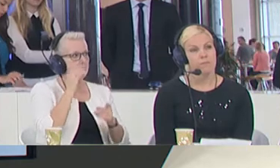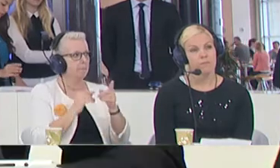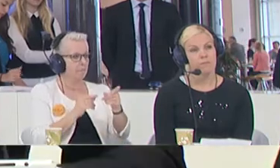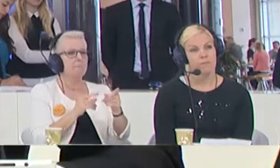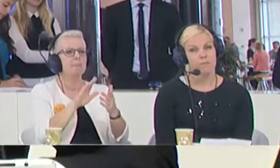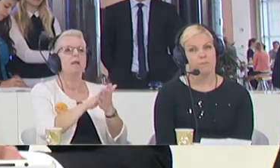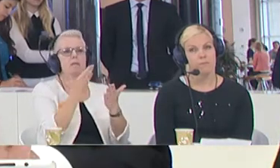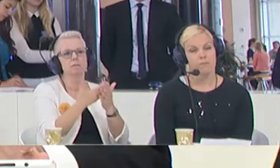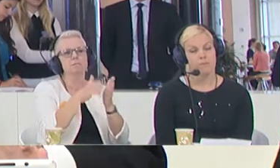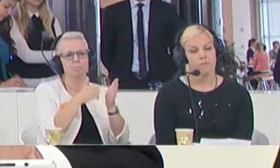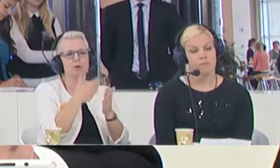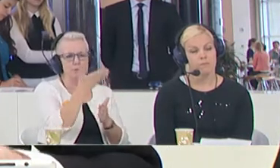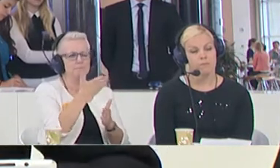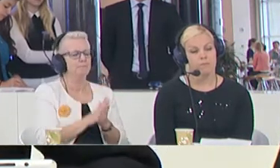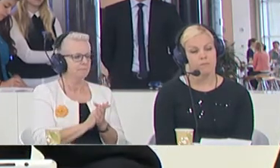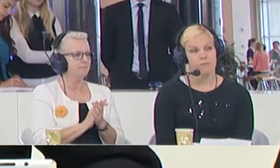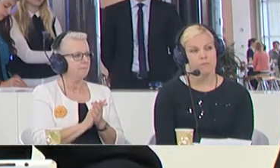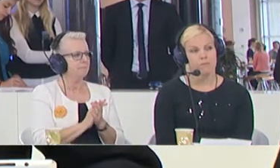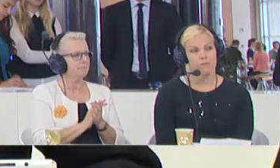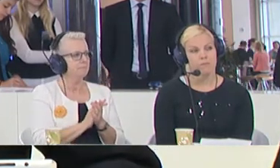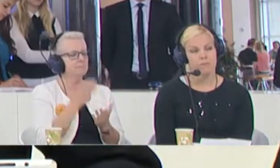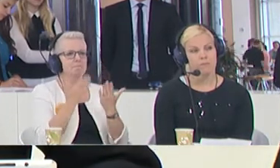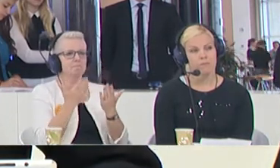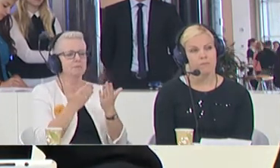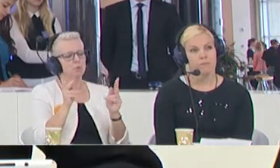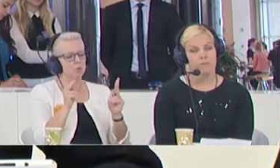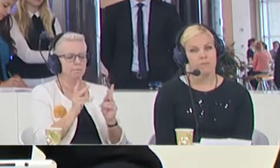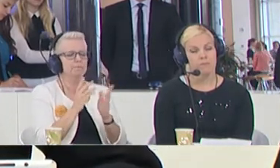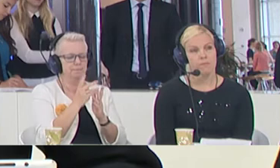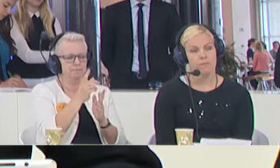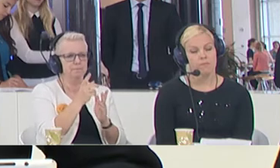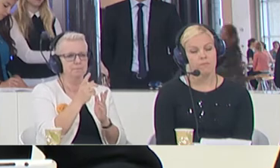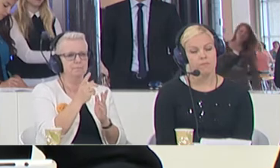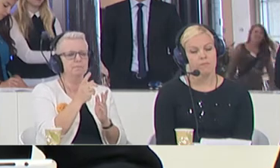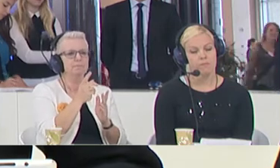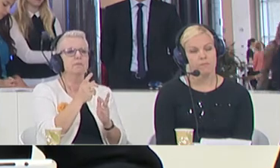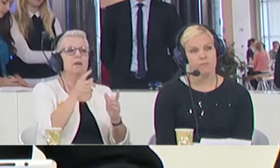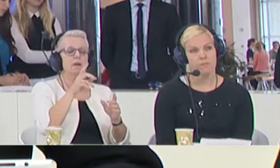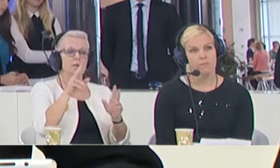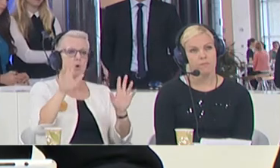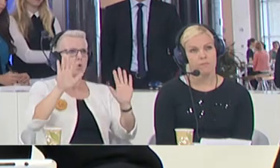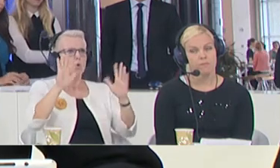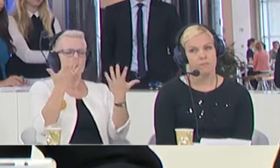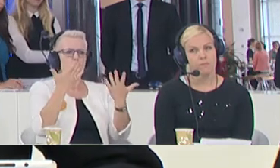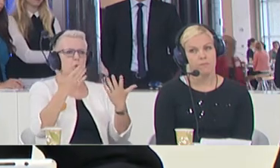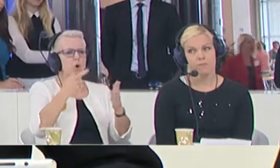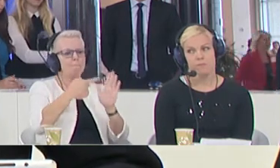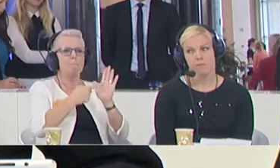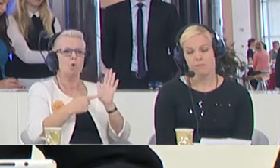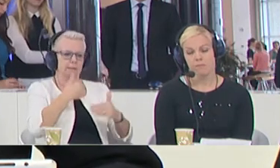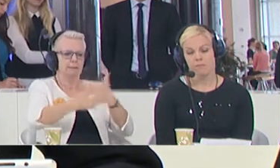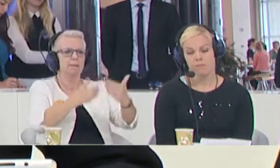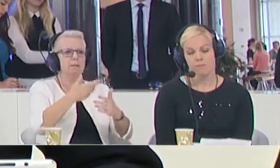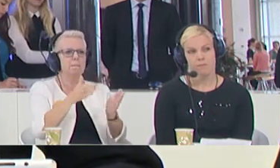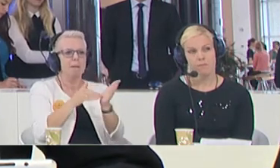translation here. So maybe a short gap. Helga, the issue in terms of how we develop a policy with